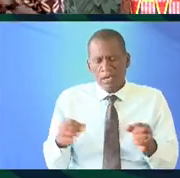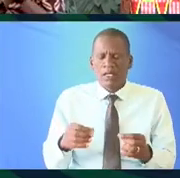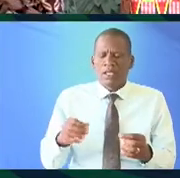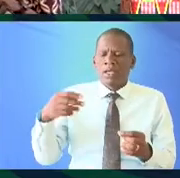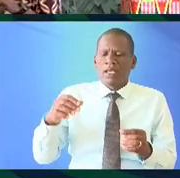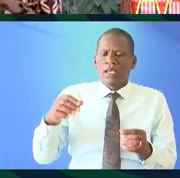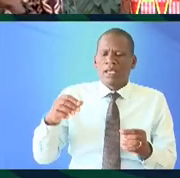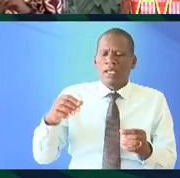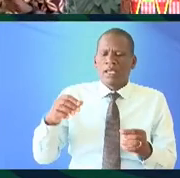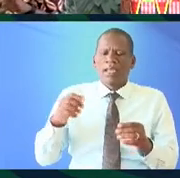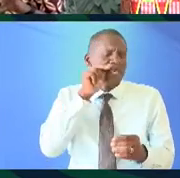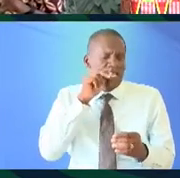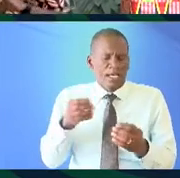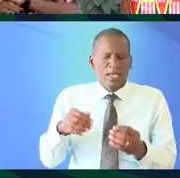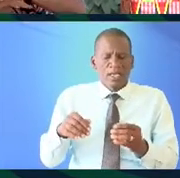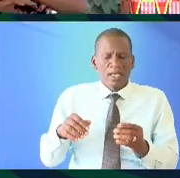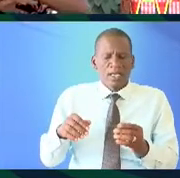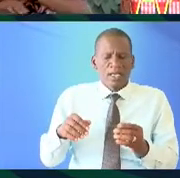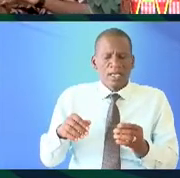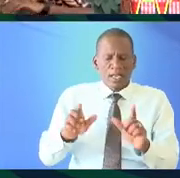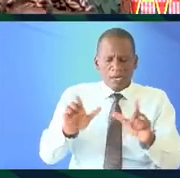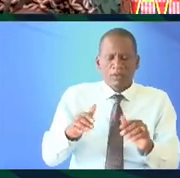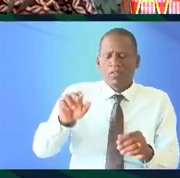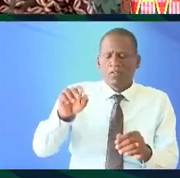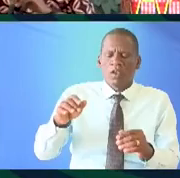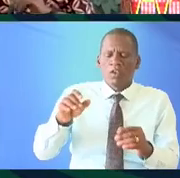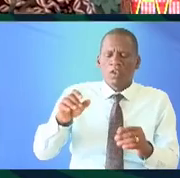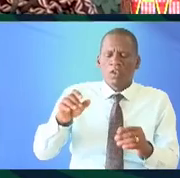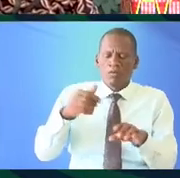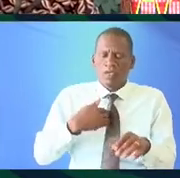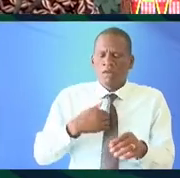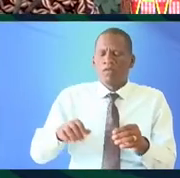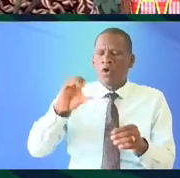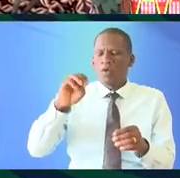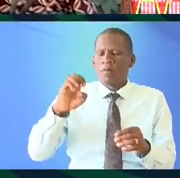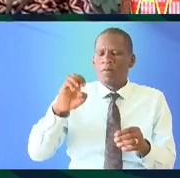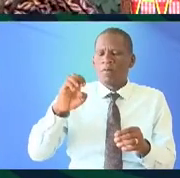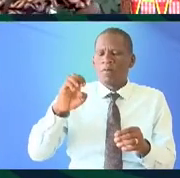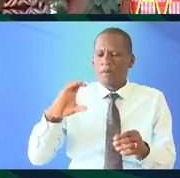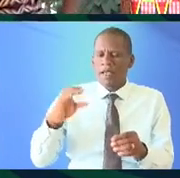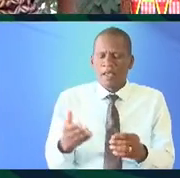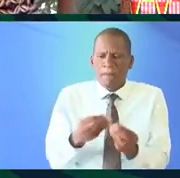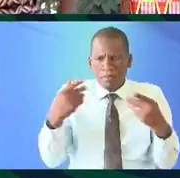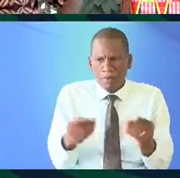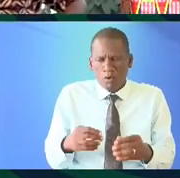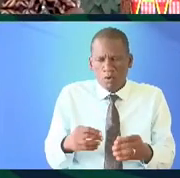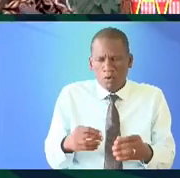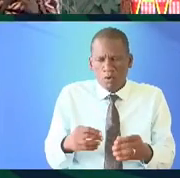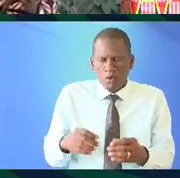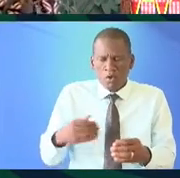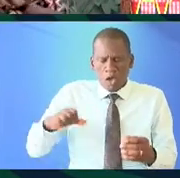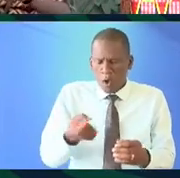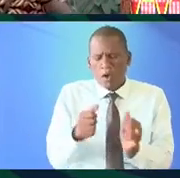okay Hausa in Nigeria comics are in Hausa most people walk around with a copy in their